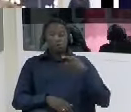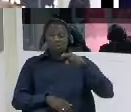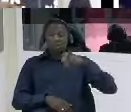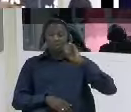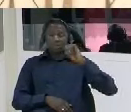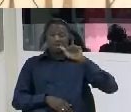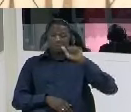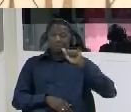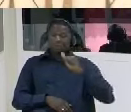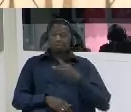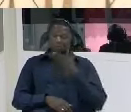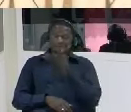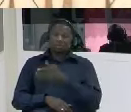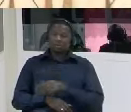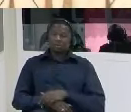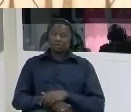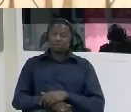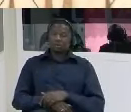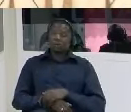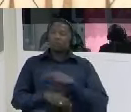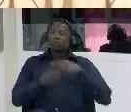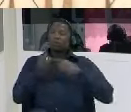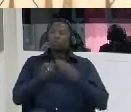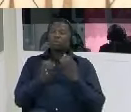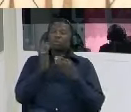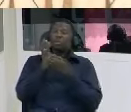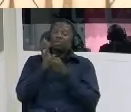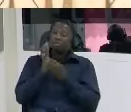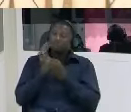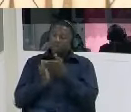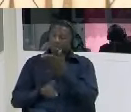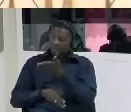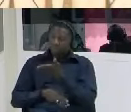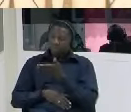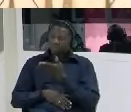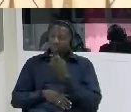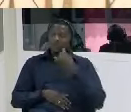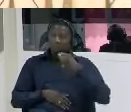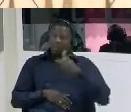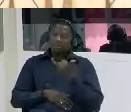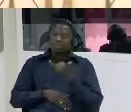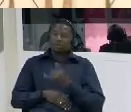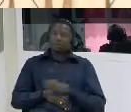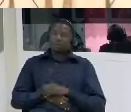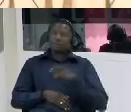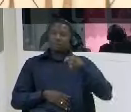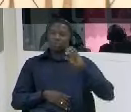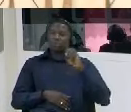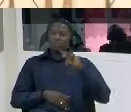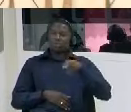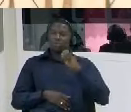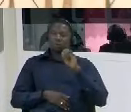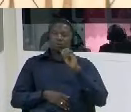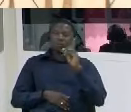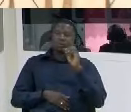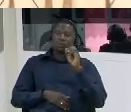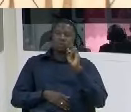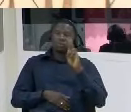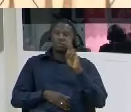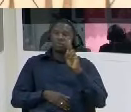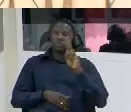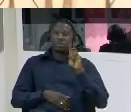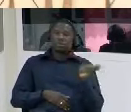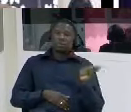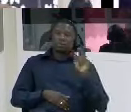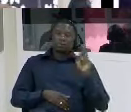tamba was he present yes momodo hydara was present yeah alaji martin